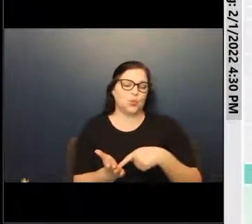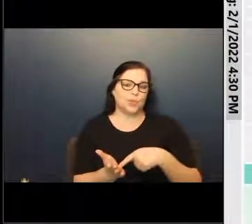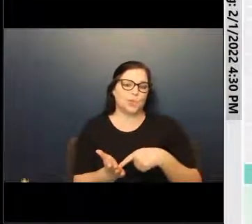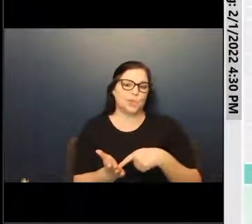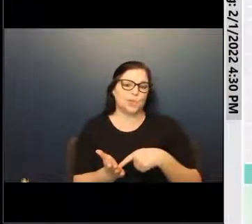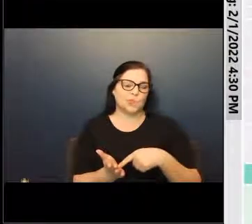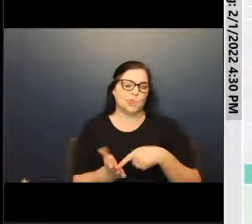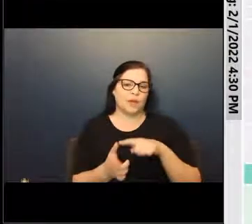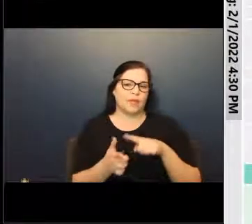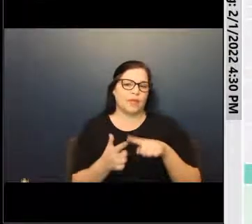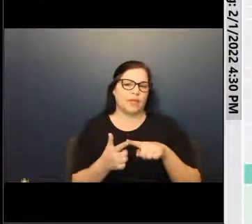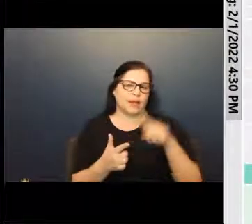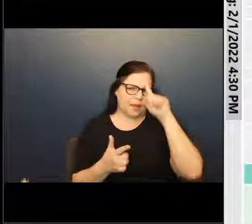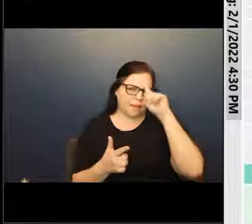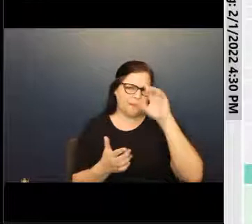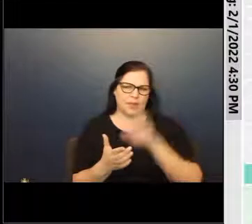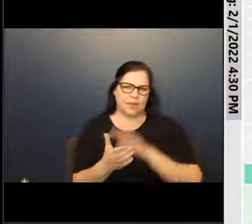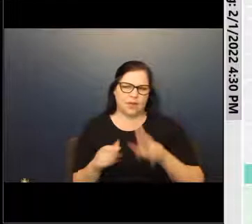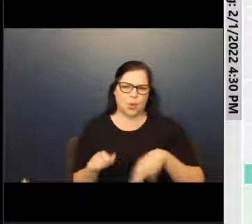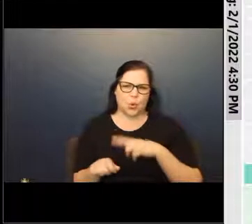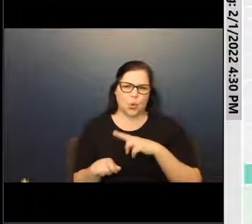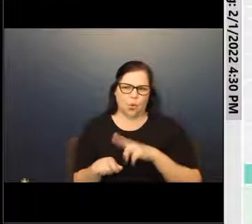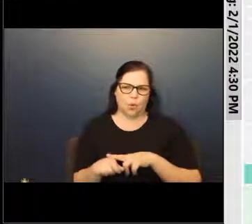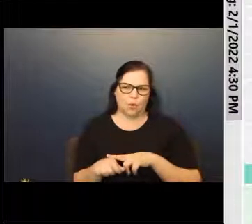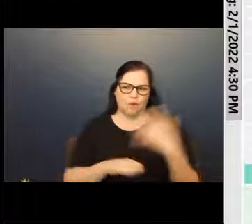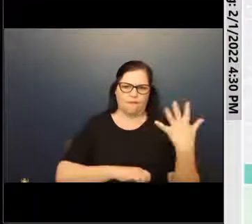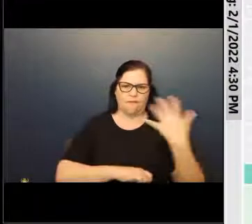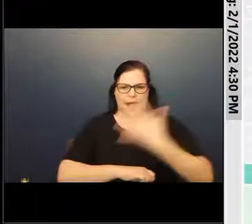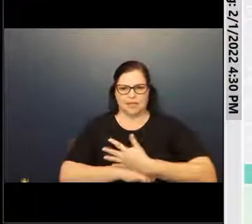And then I believe it's normal practice for five days.